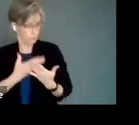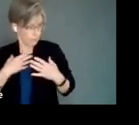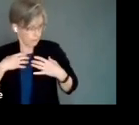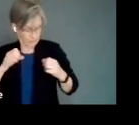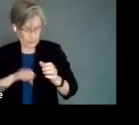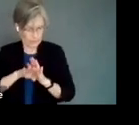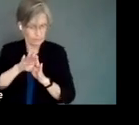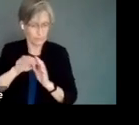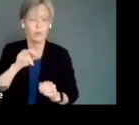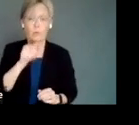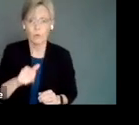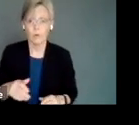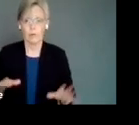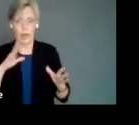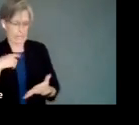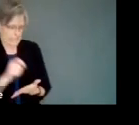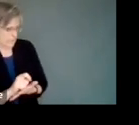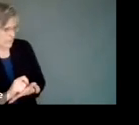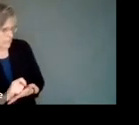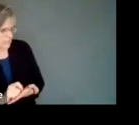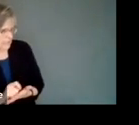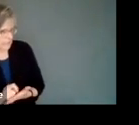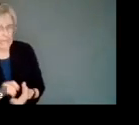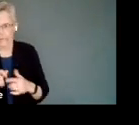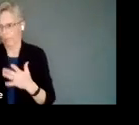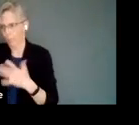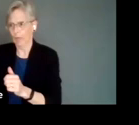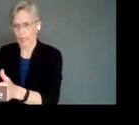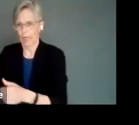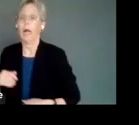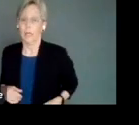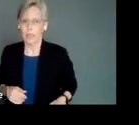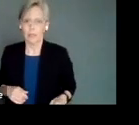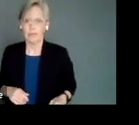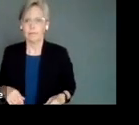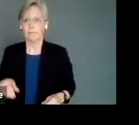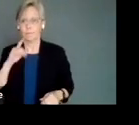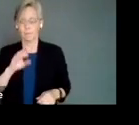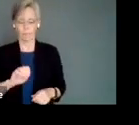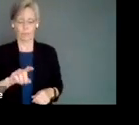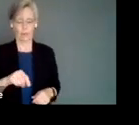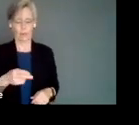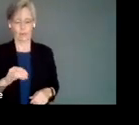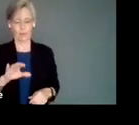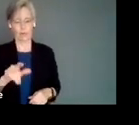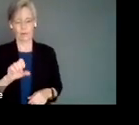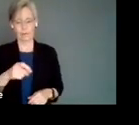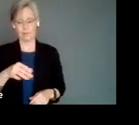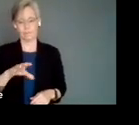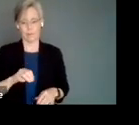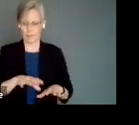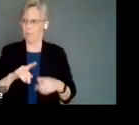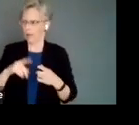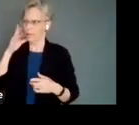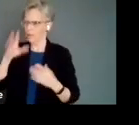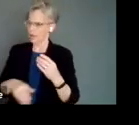Thanks, Holly. Sorry, frantically taking notes during that one, because that was brilliant. Normally, I include the ethical space framework, I've neglected it, but I think I'll